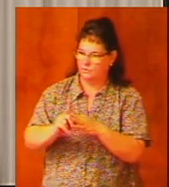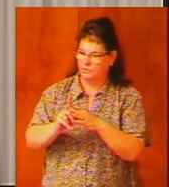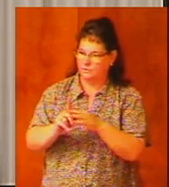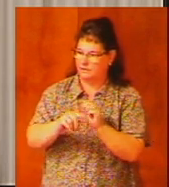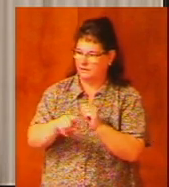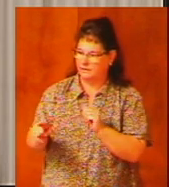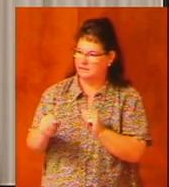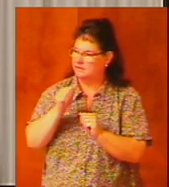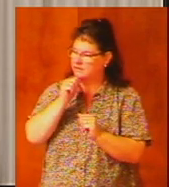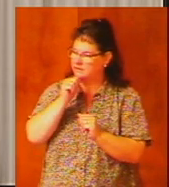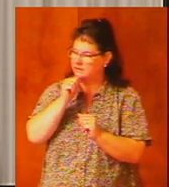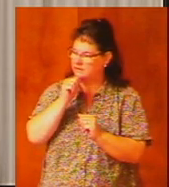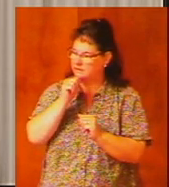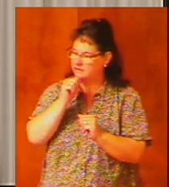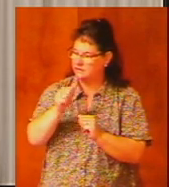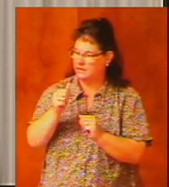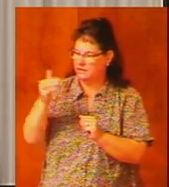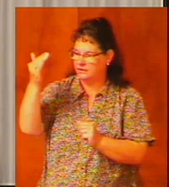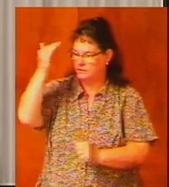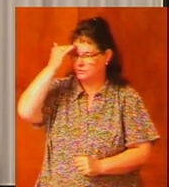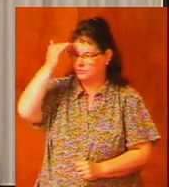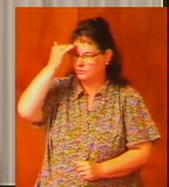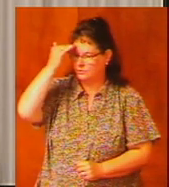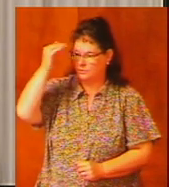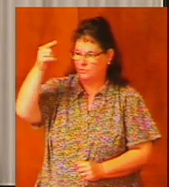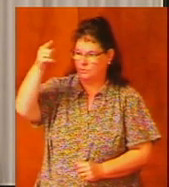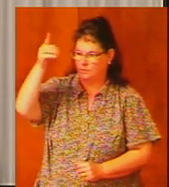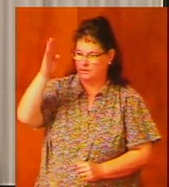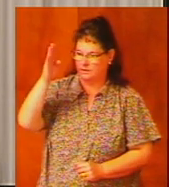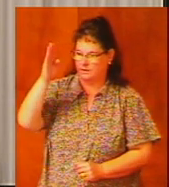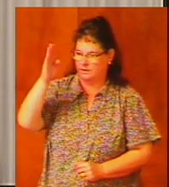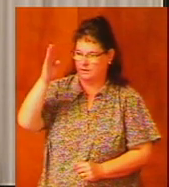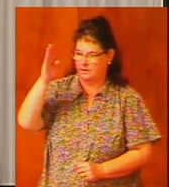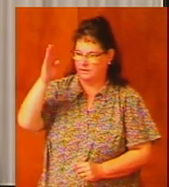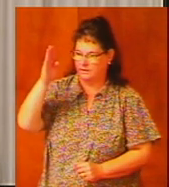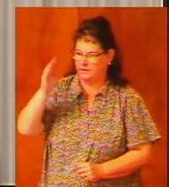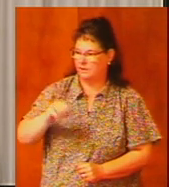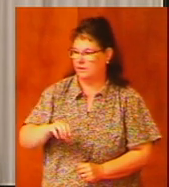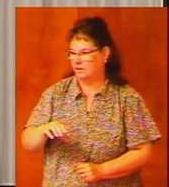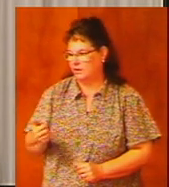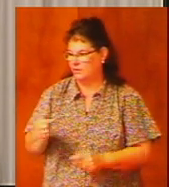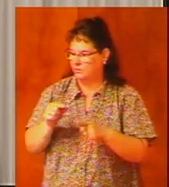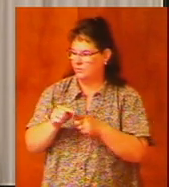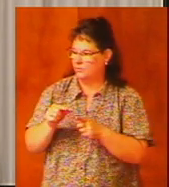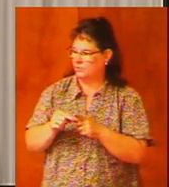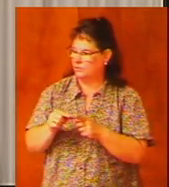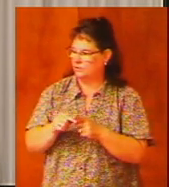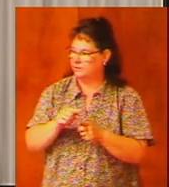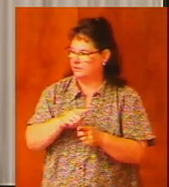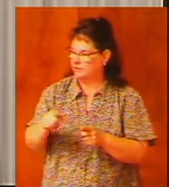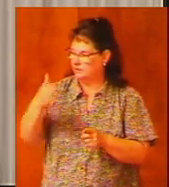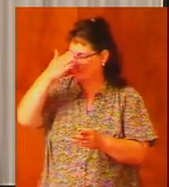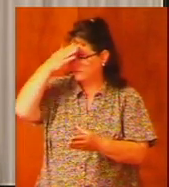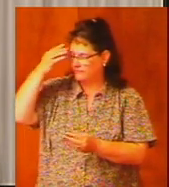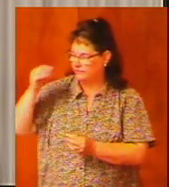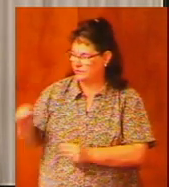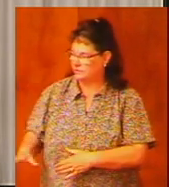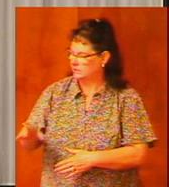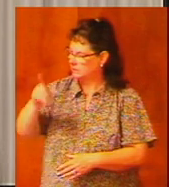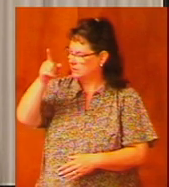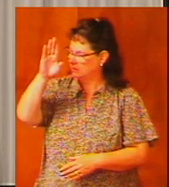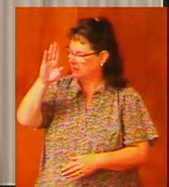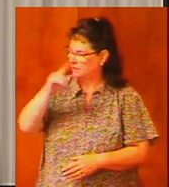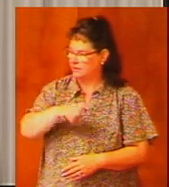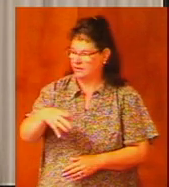they did not know God in other words they forsook God they